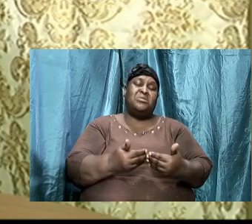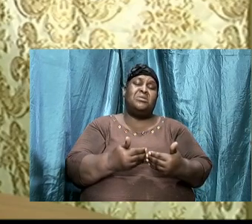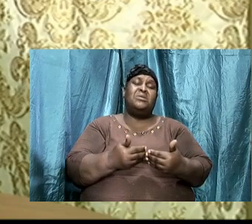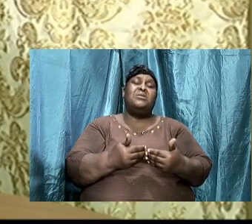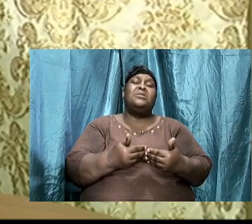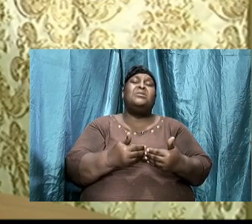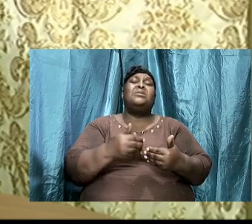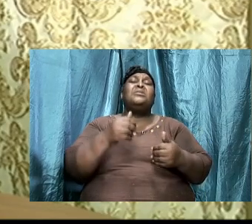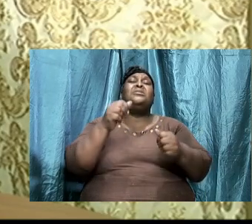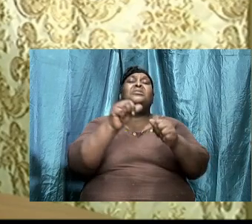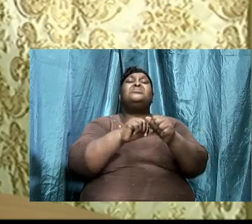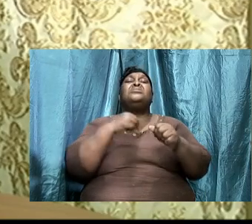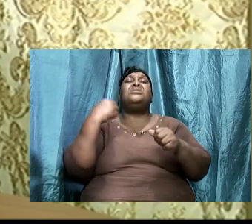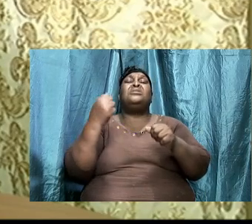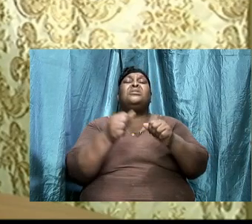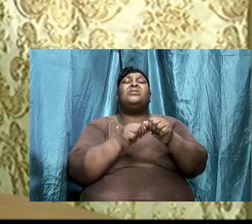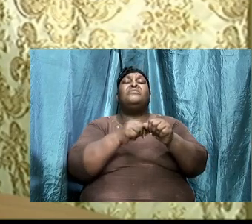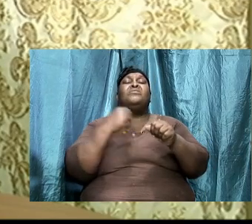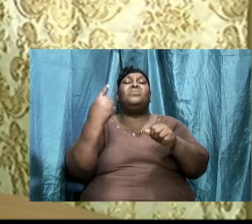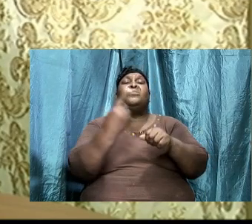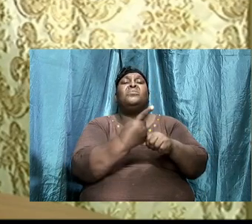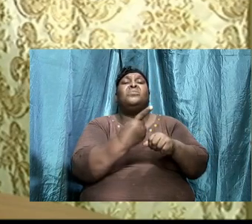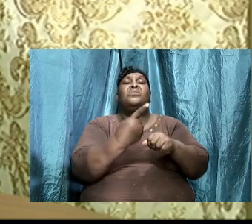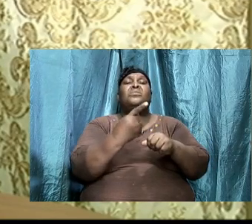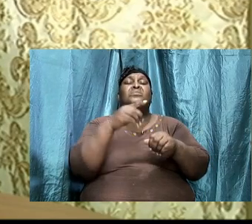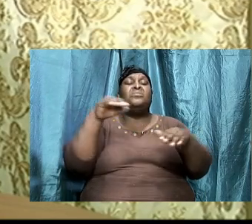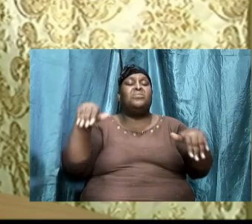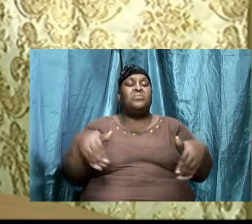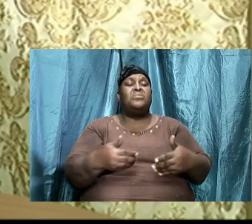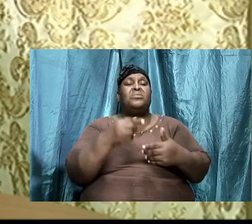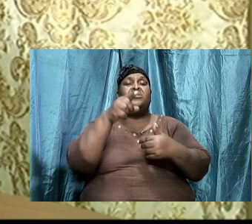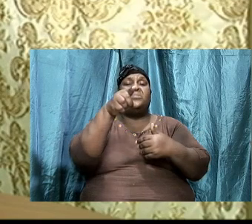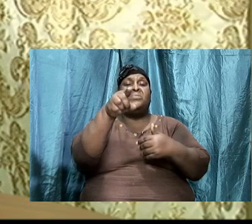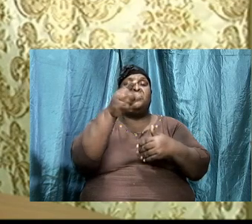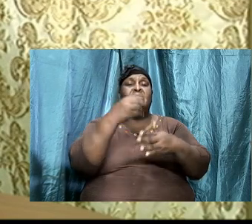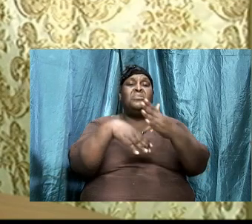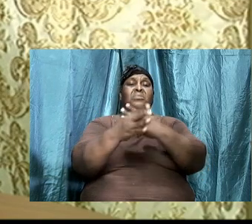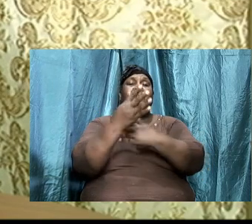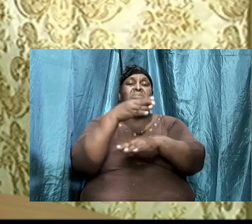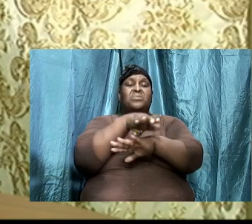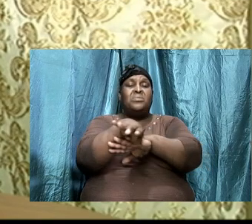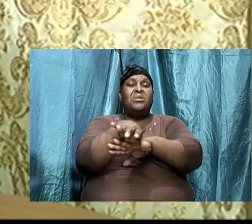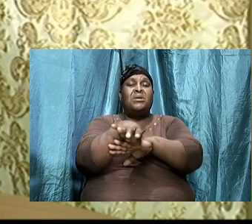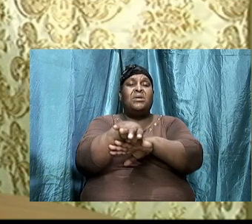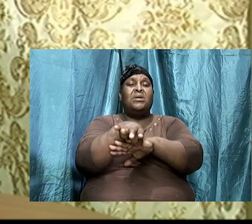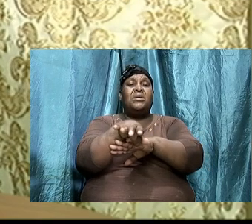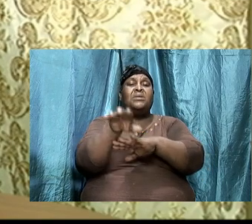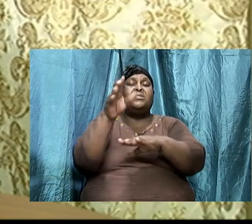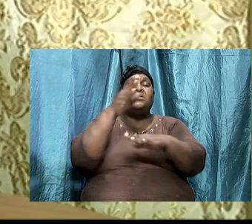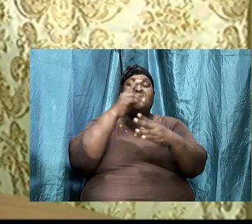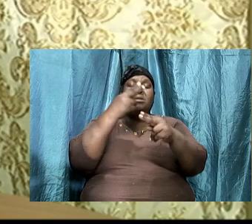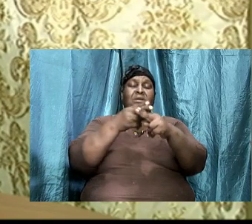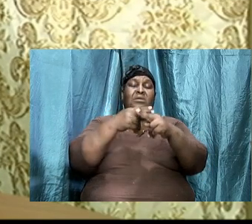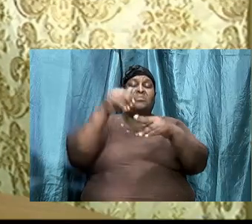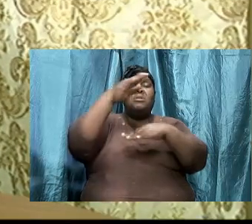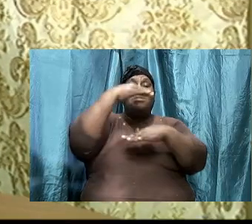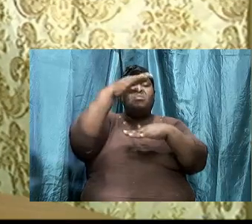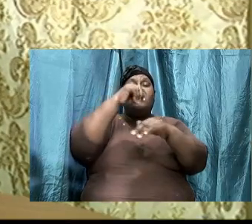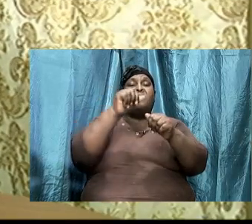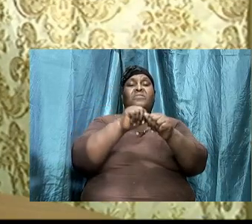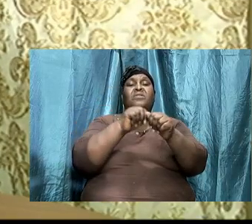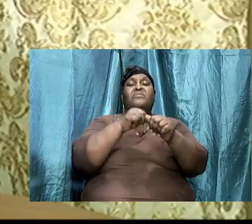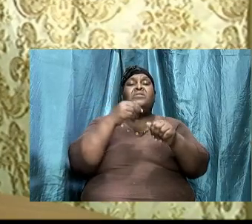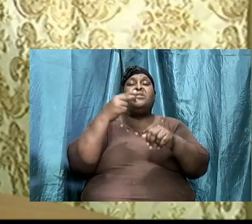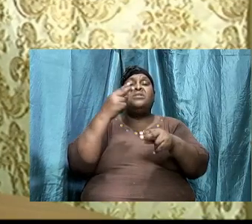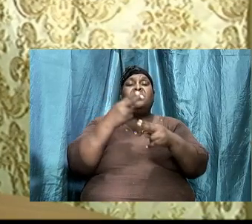I greet you tonight in the name of the Lord Jesus Christ, the name that is above every name. You know, at His